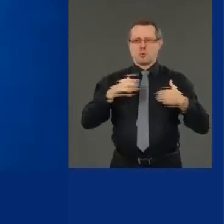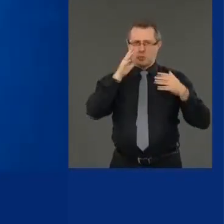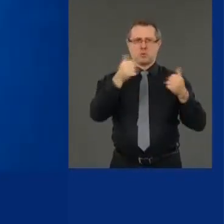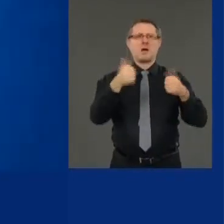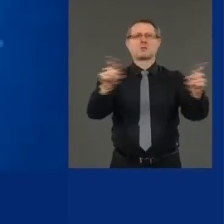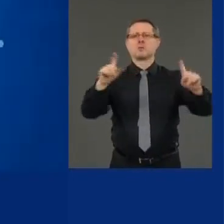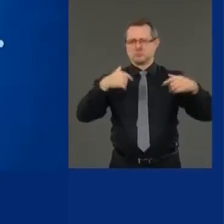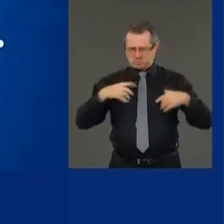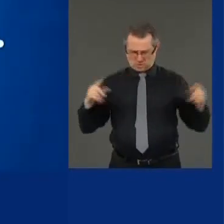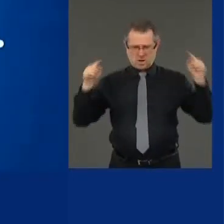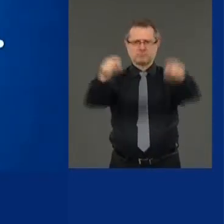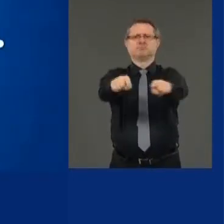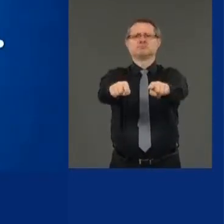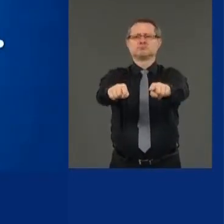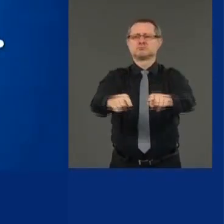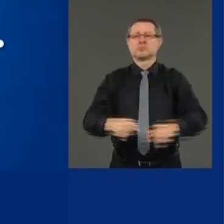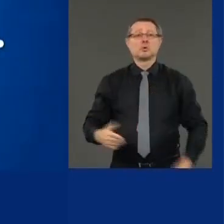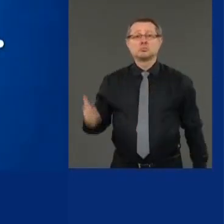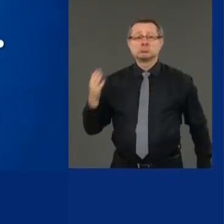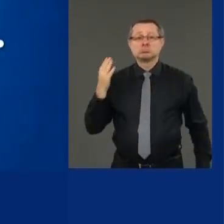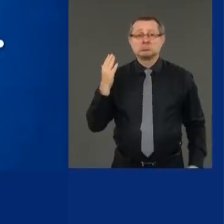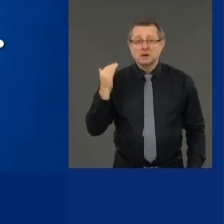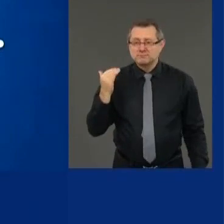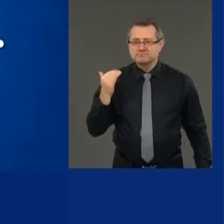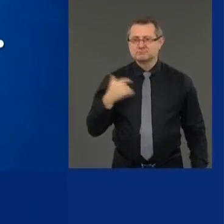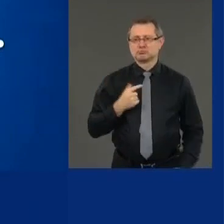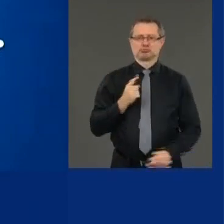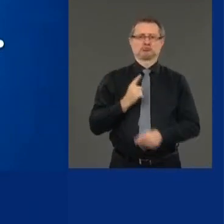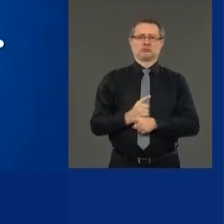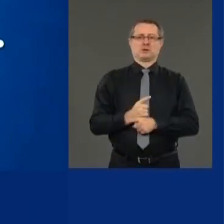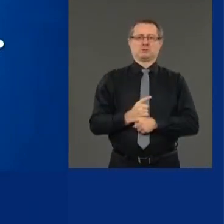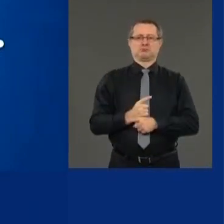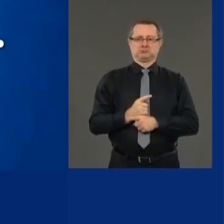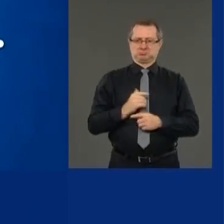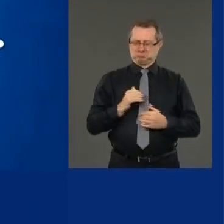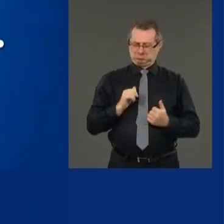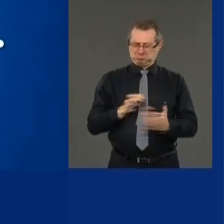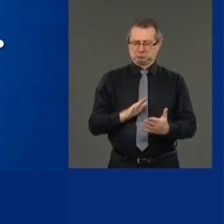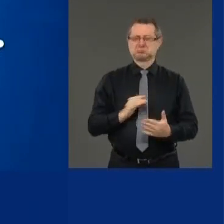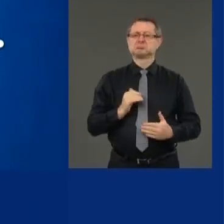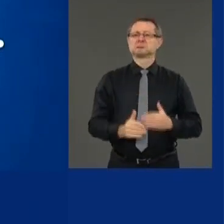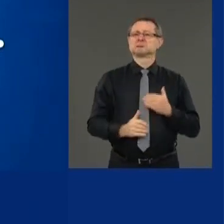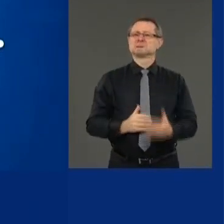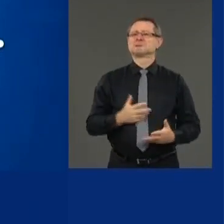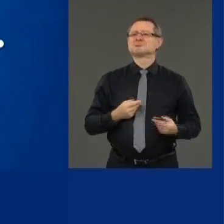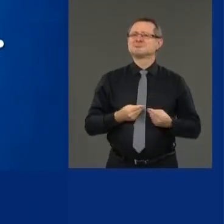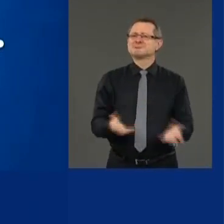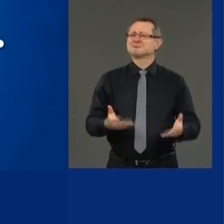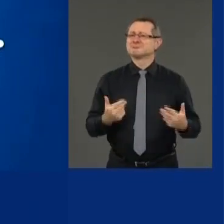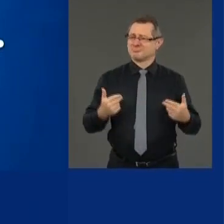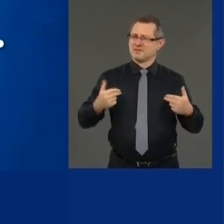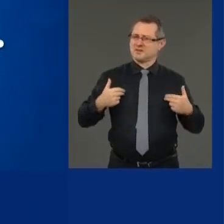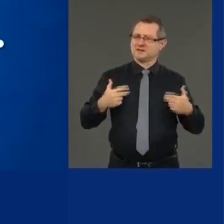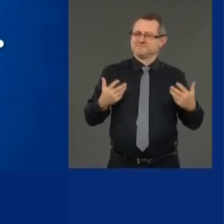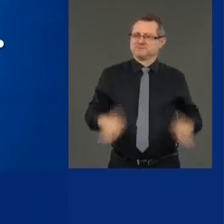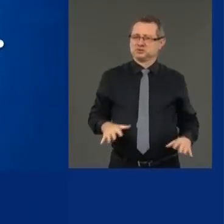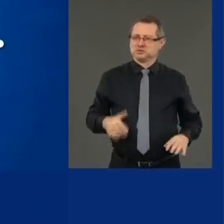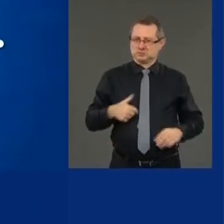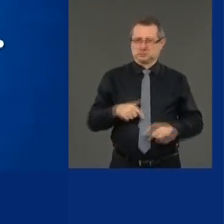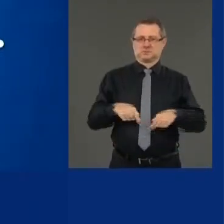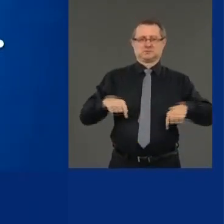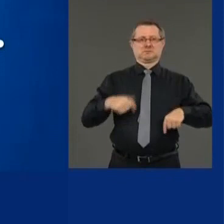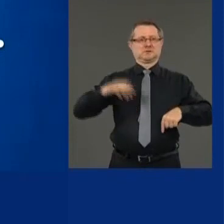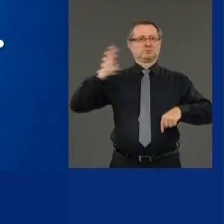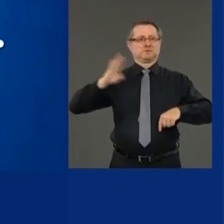Because first of all, it's the right thing to do. I sat here and I said to